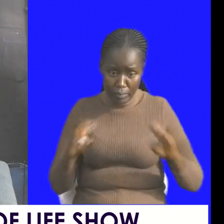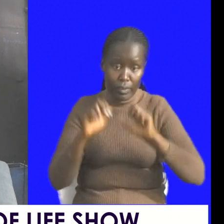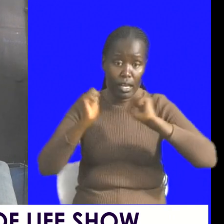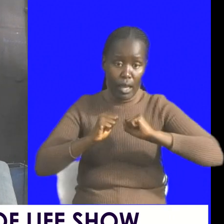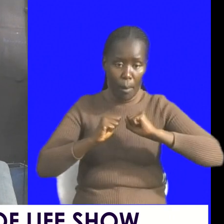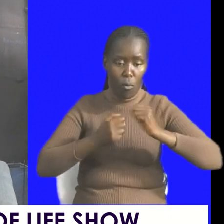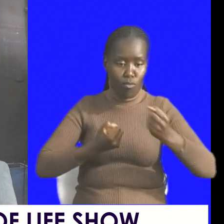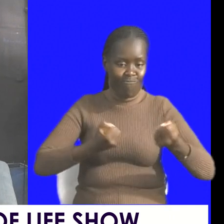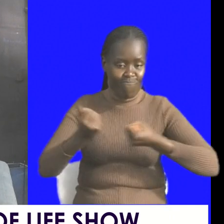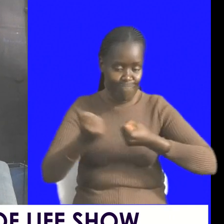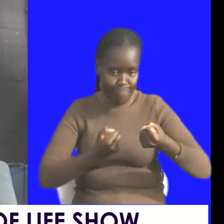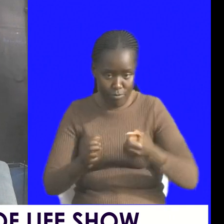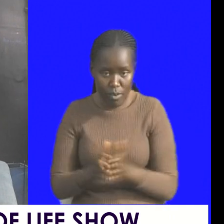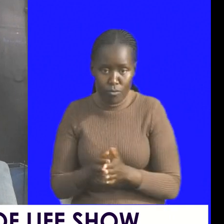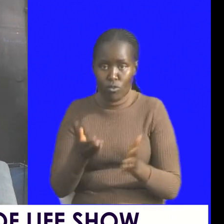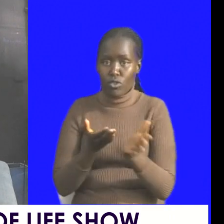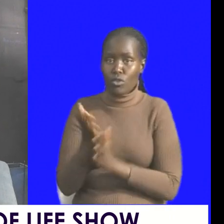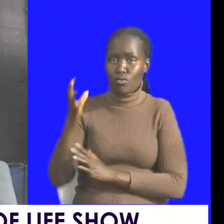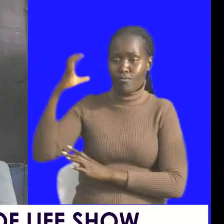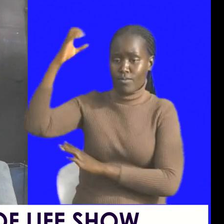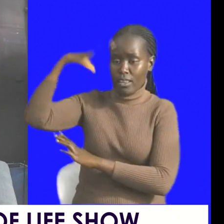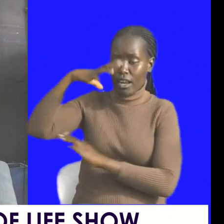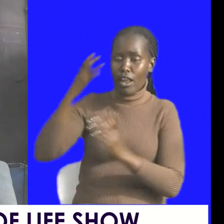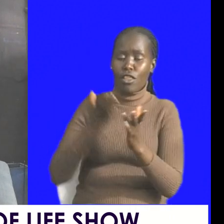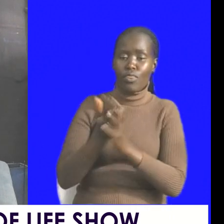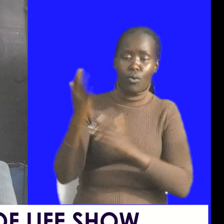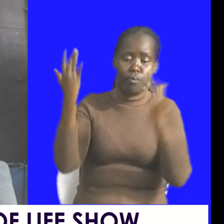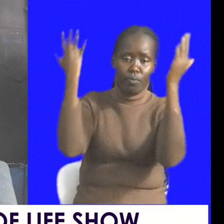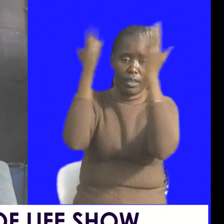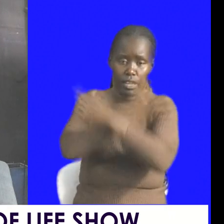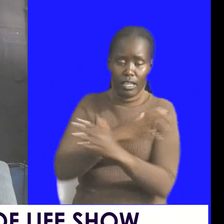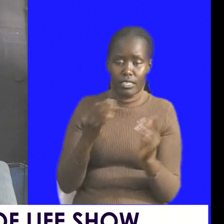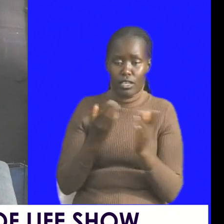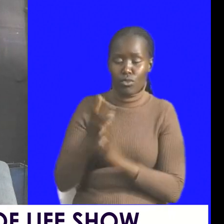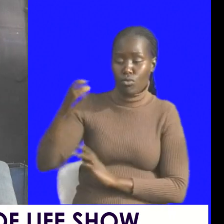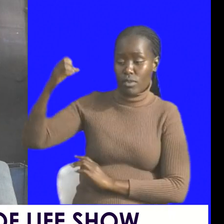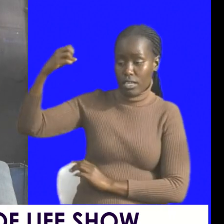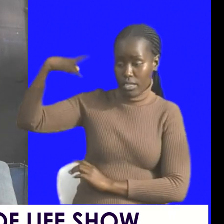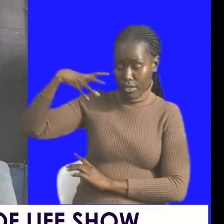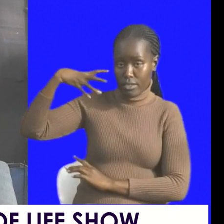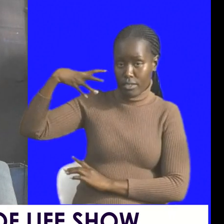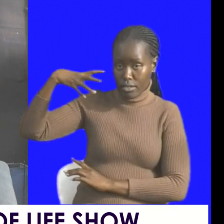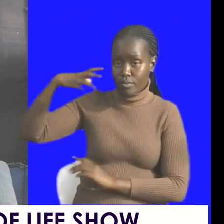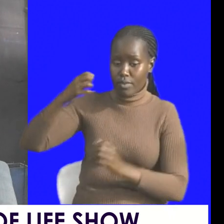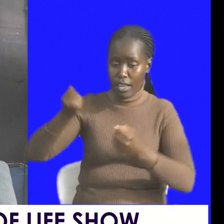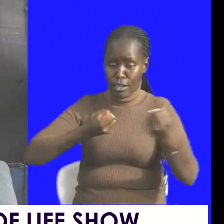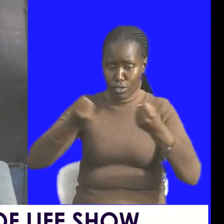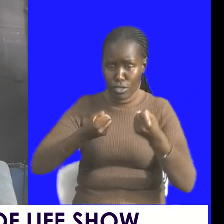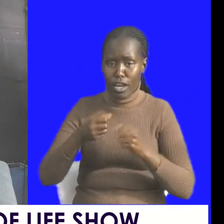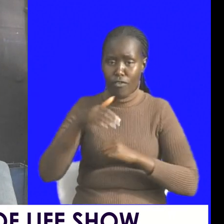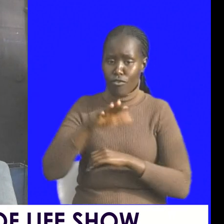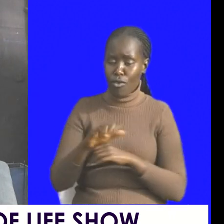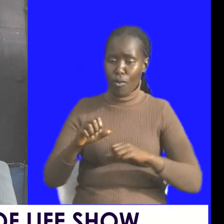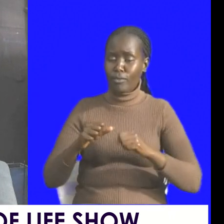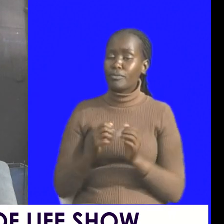drive through the rain through darkness through the sunshine drive your vehicle drive you drive your